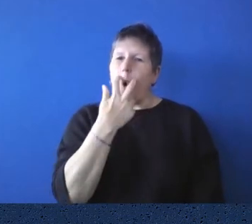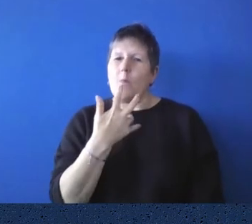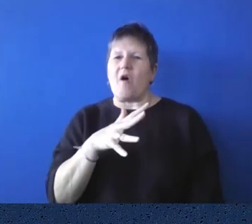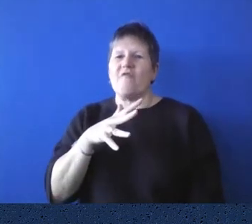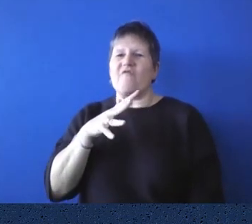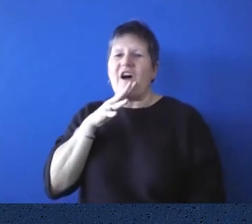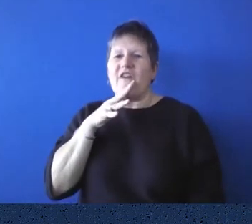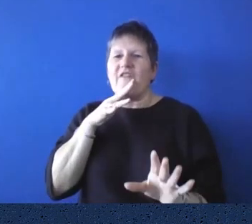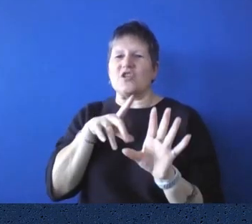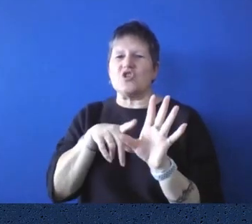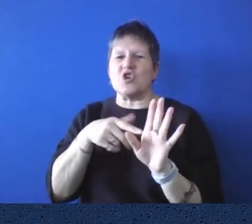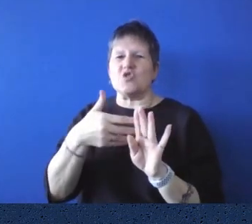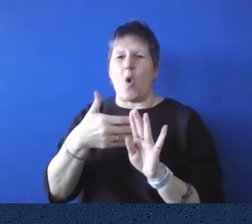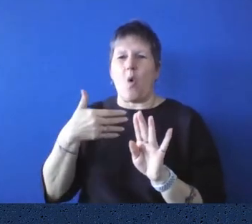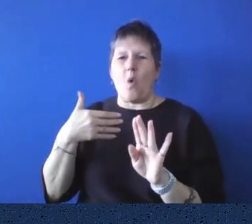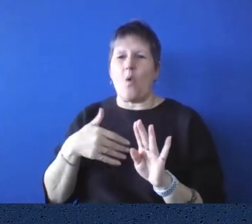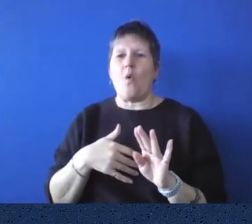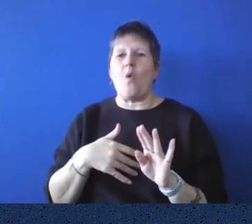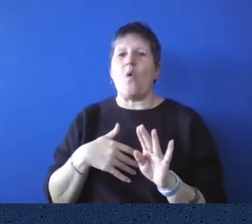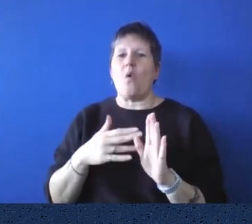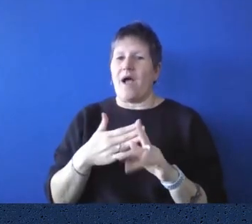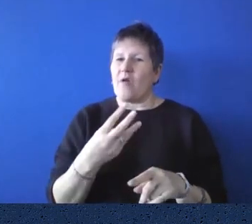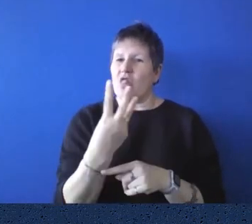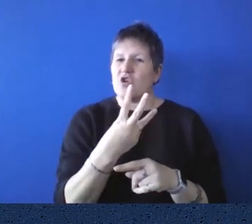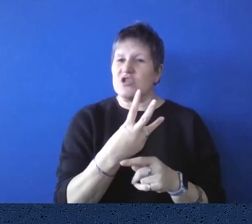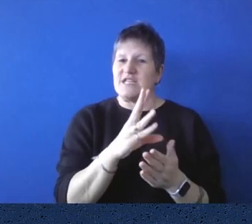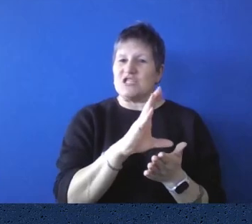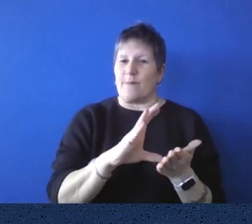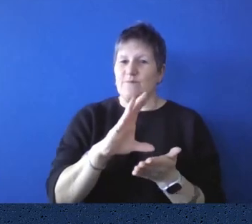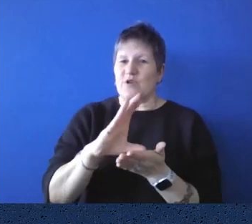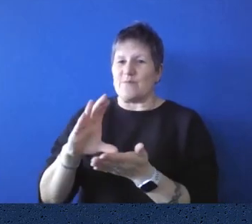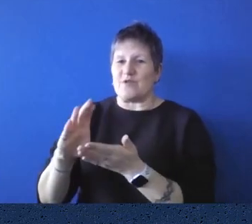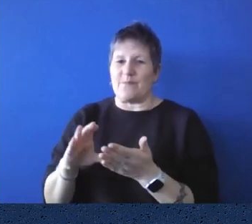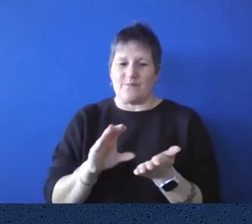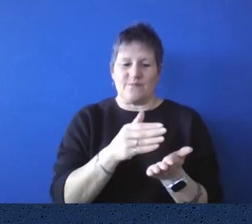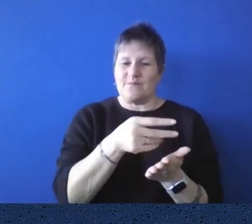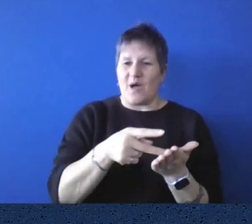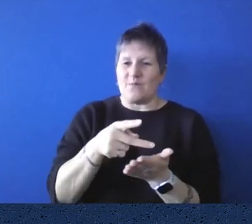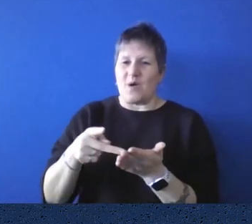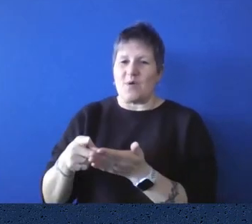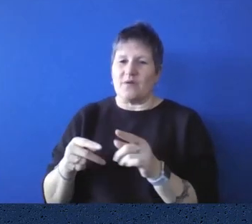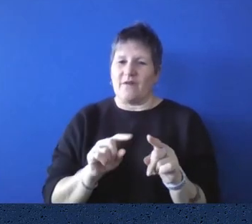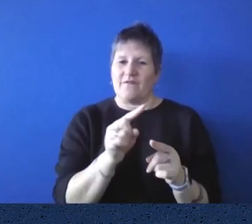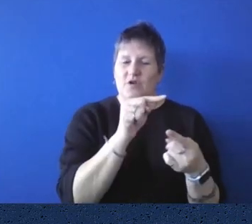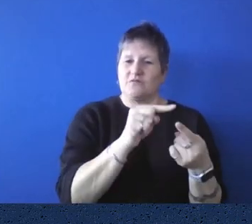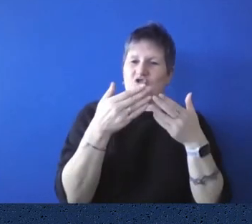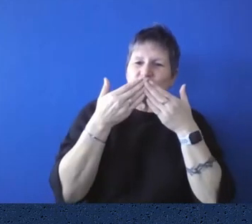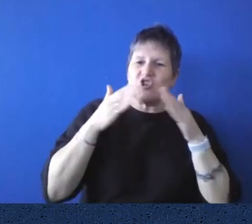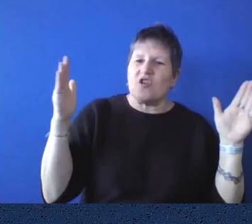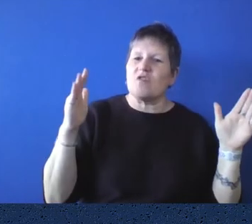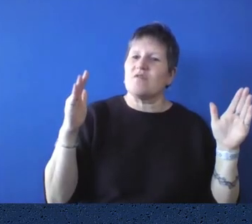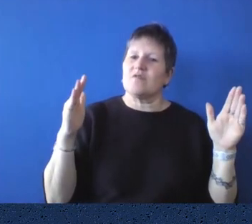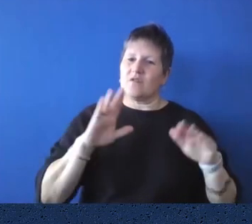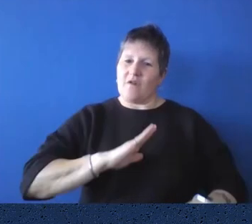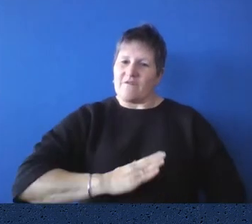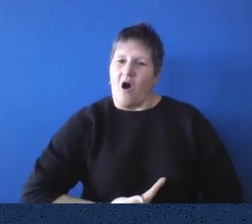a moment. It's on, uh, it has 13 chapters. So the first chapter is all about, um, just agriculture in general. And then the other 12